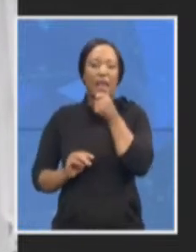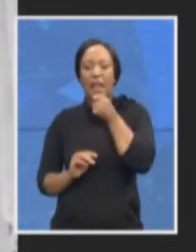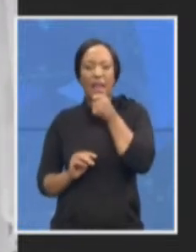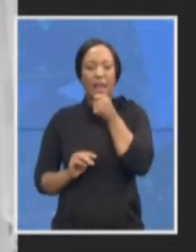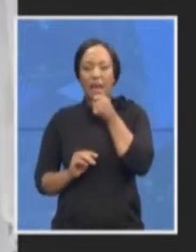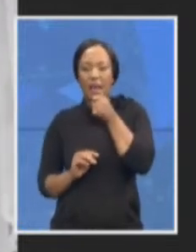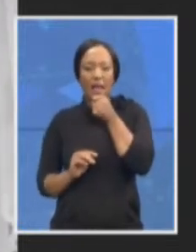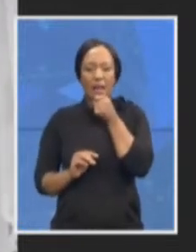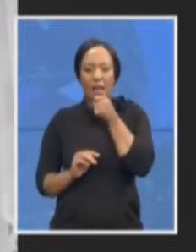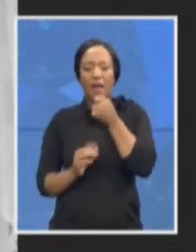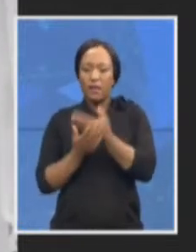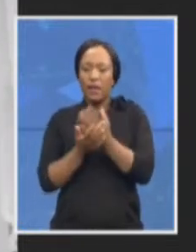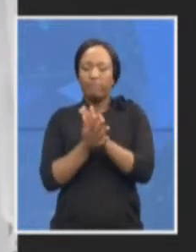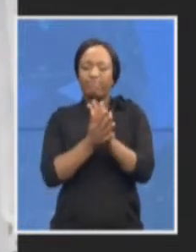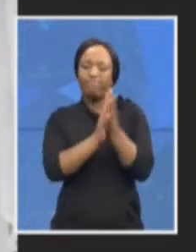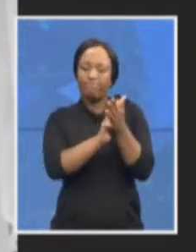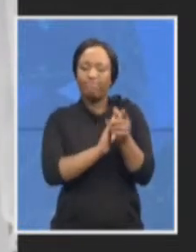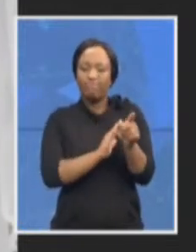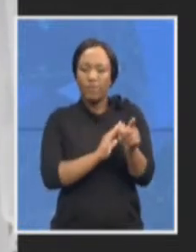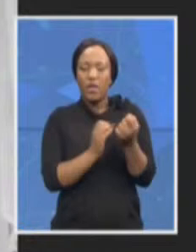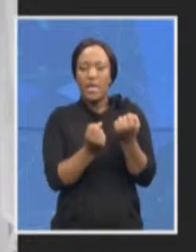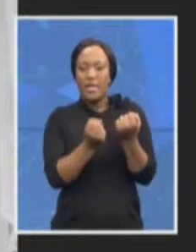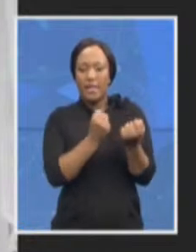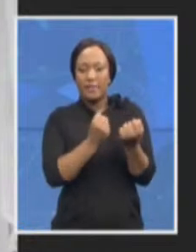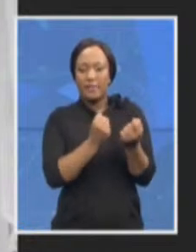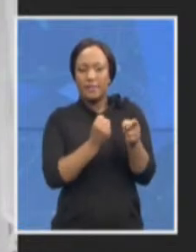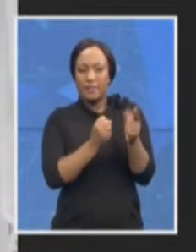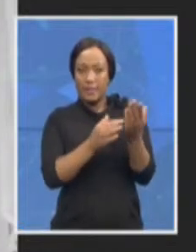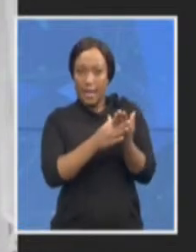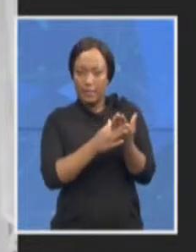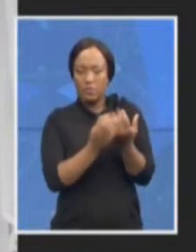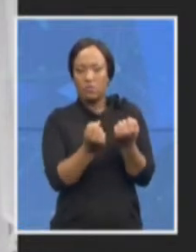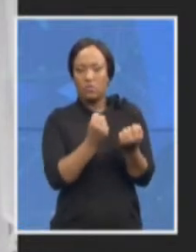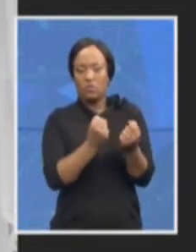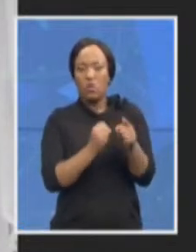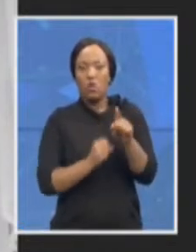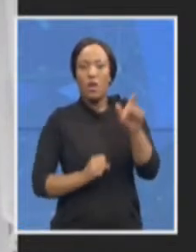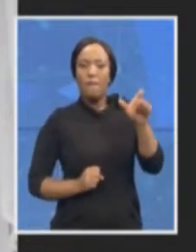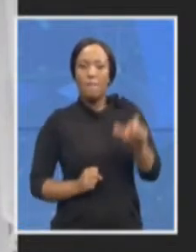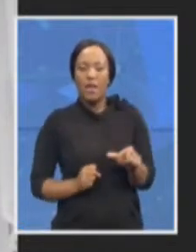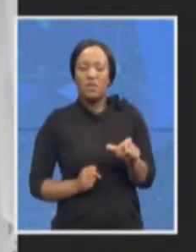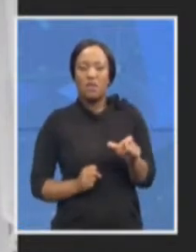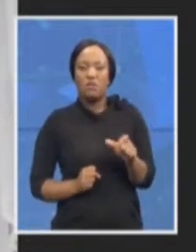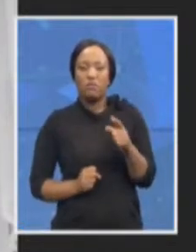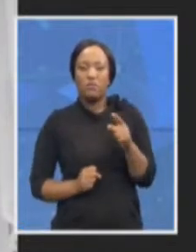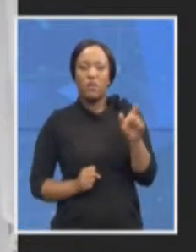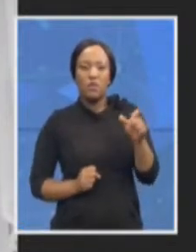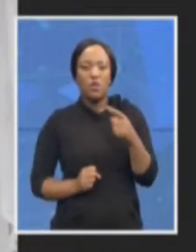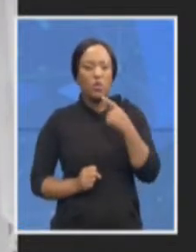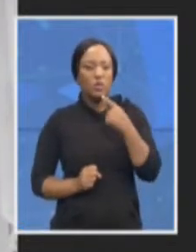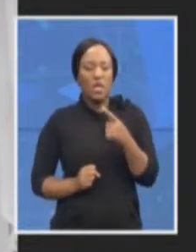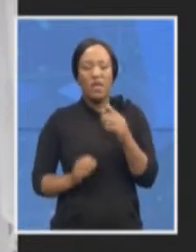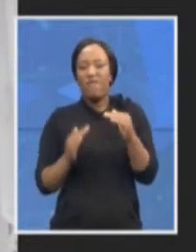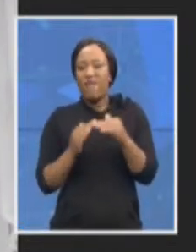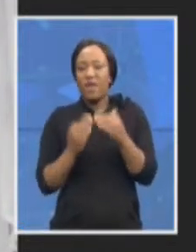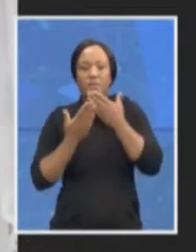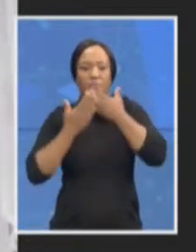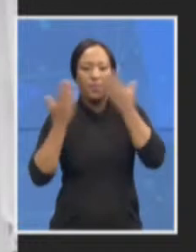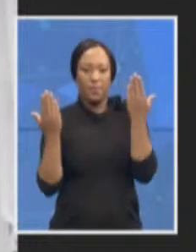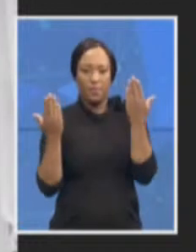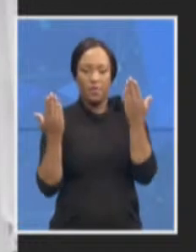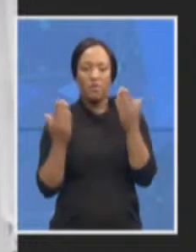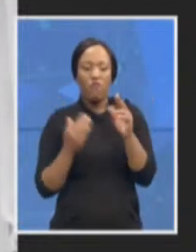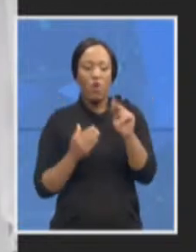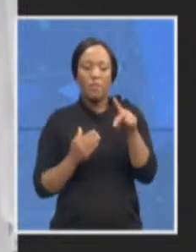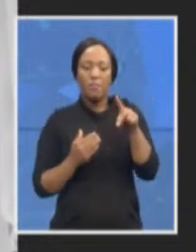cases and where accused persons could raise issues relating to fairness etc so as the NPA we will not get involved